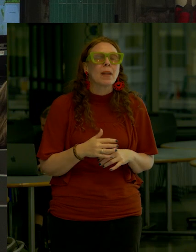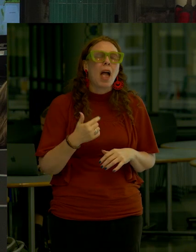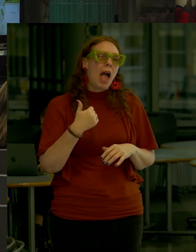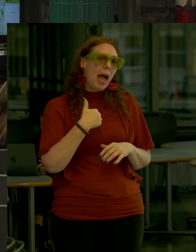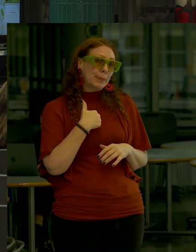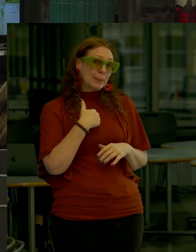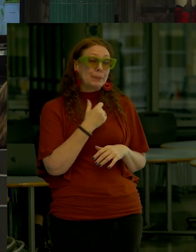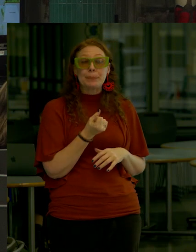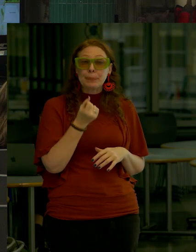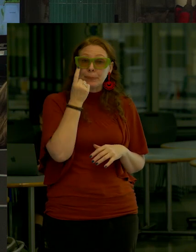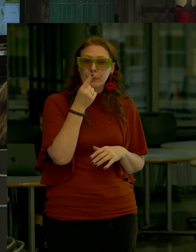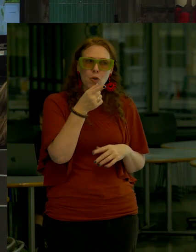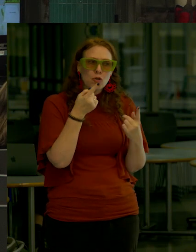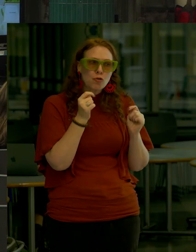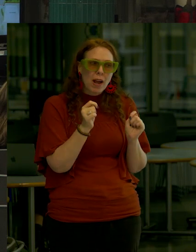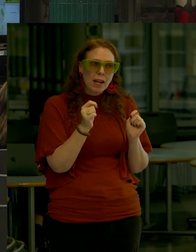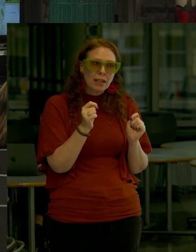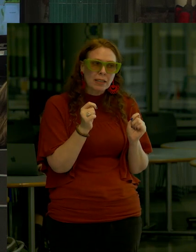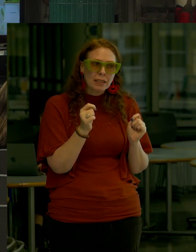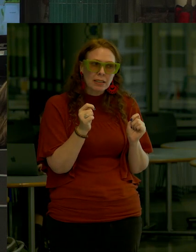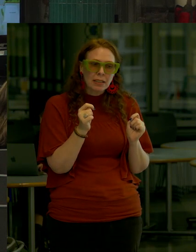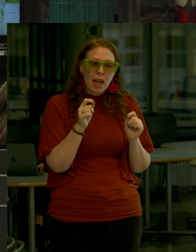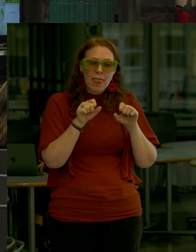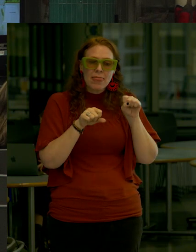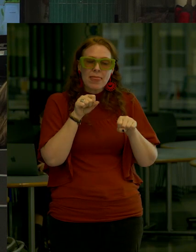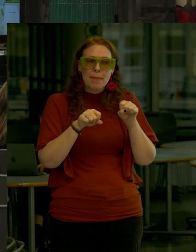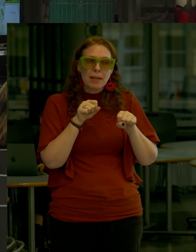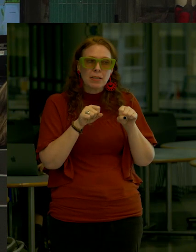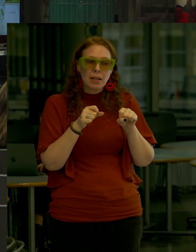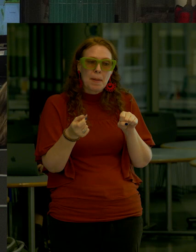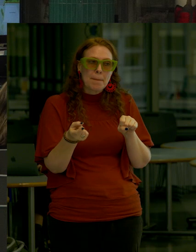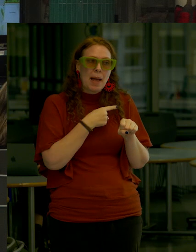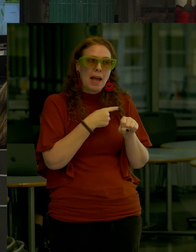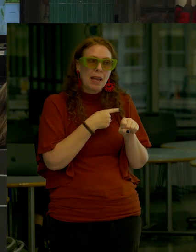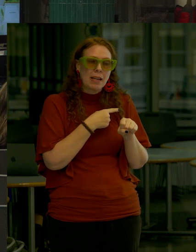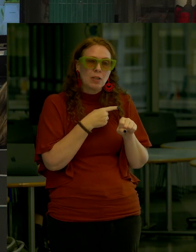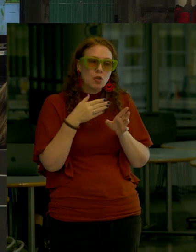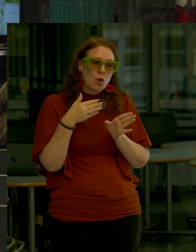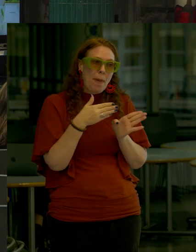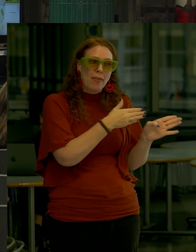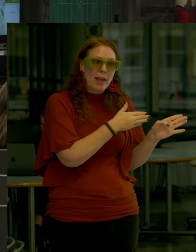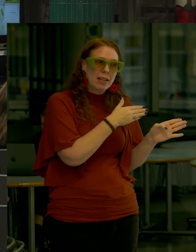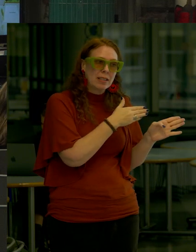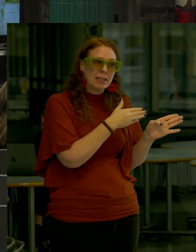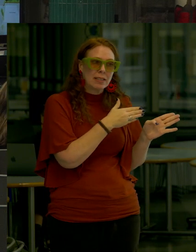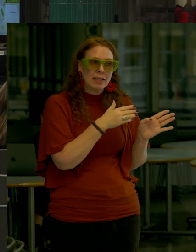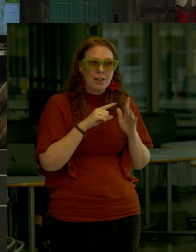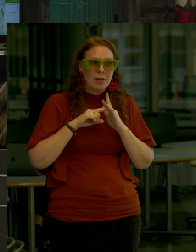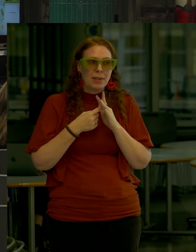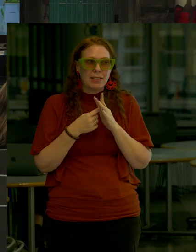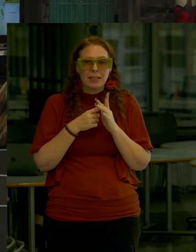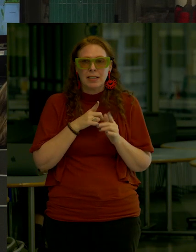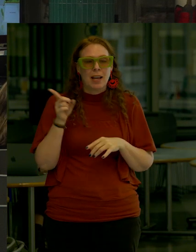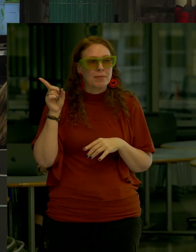understand it is we're trying to push the bikers to go back to the back way From the beginning all the way